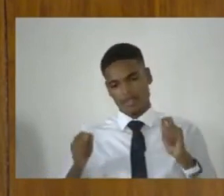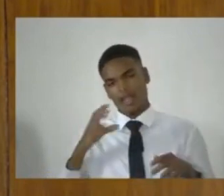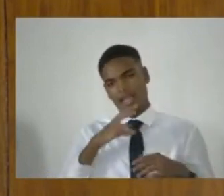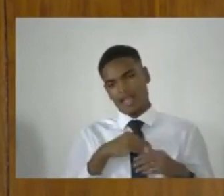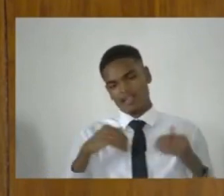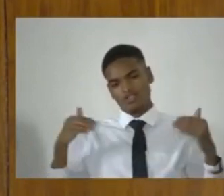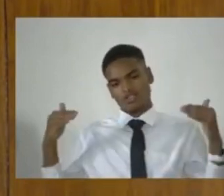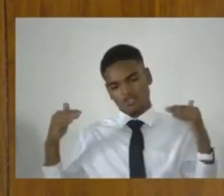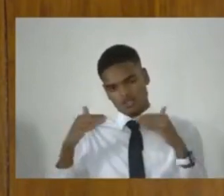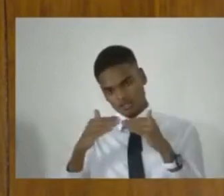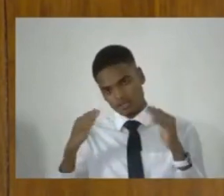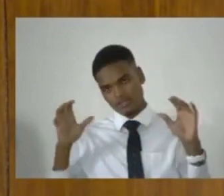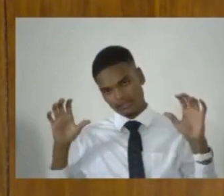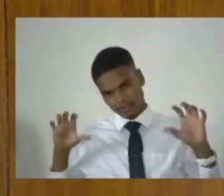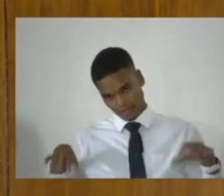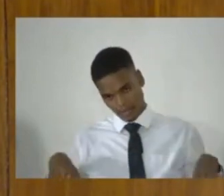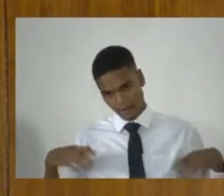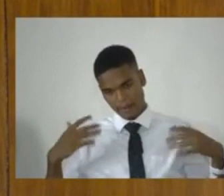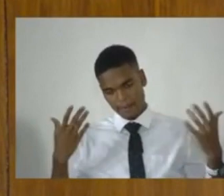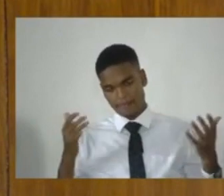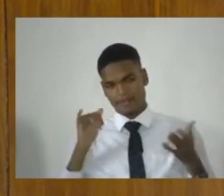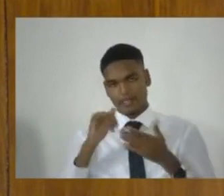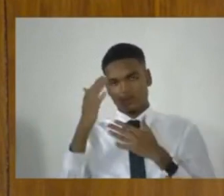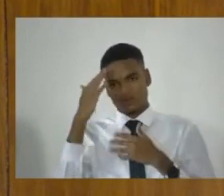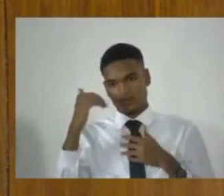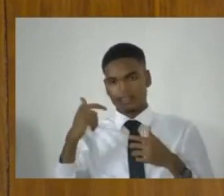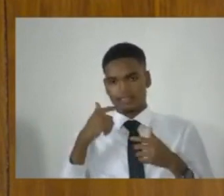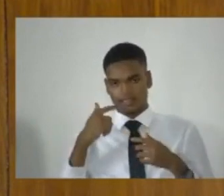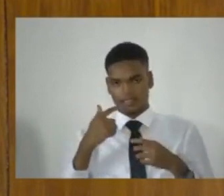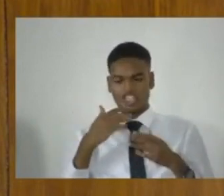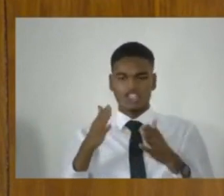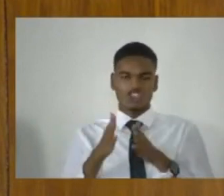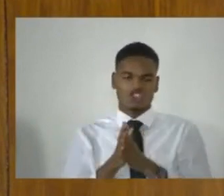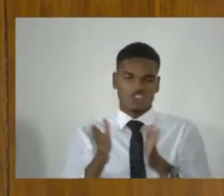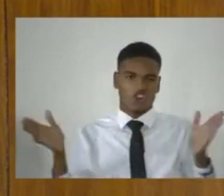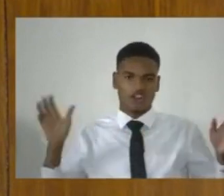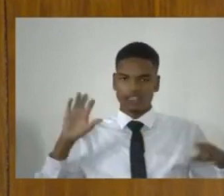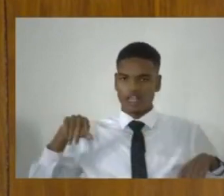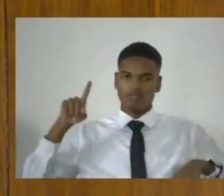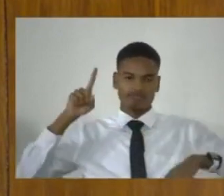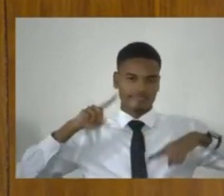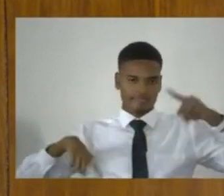in the sentencing should result in it being upheld.